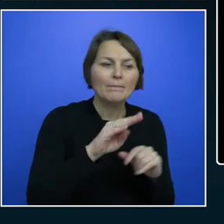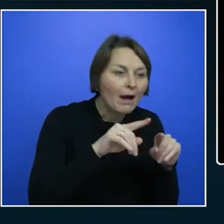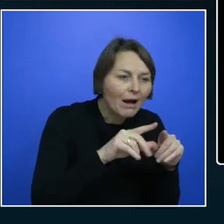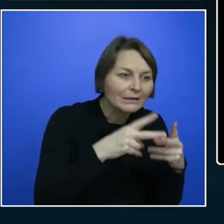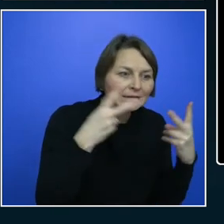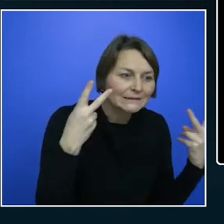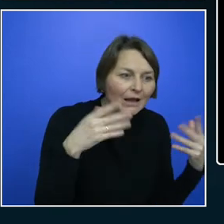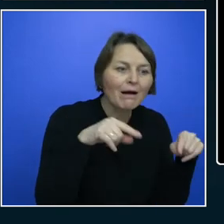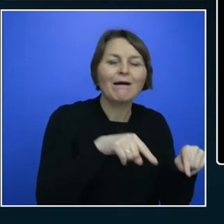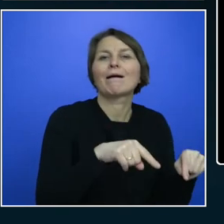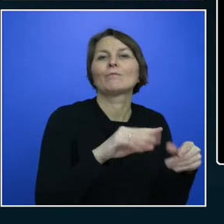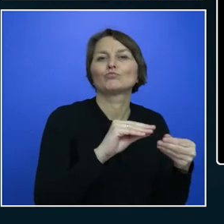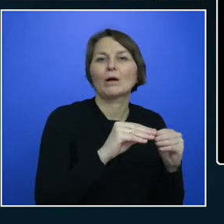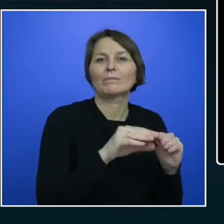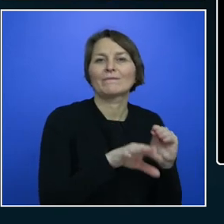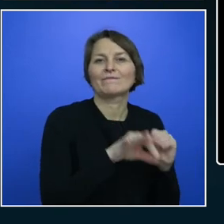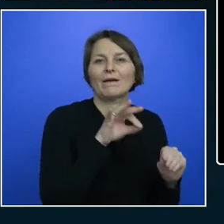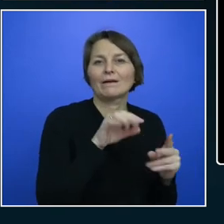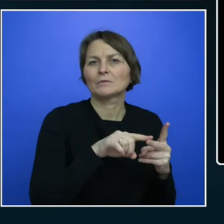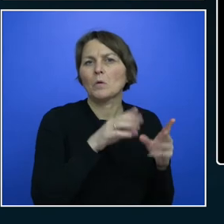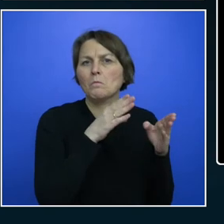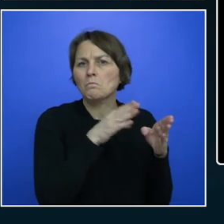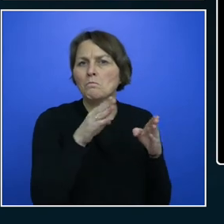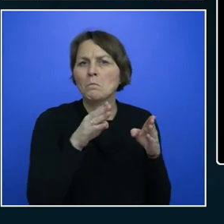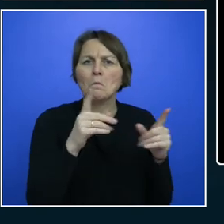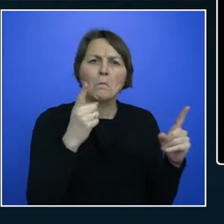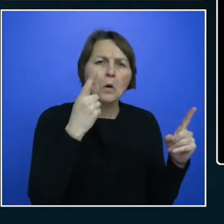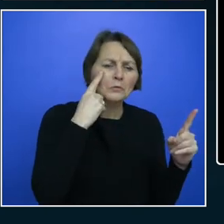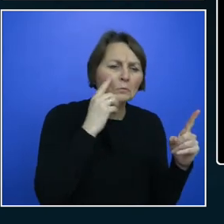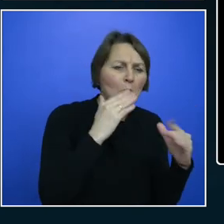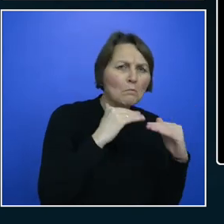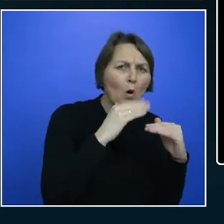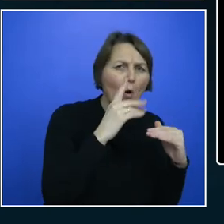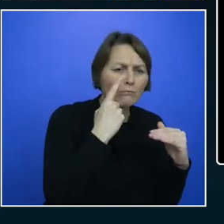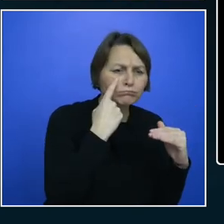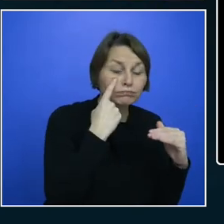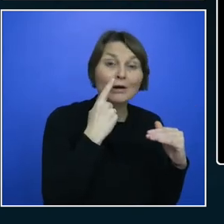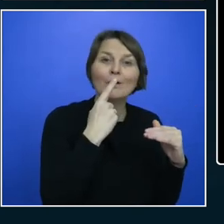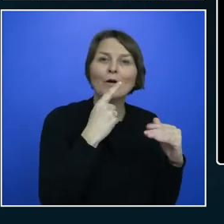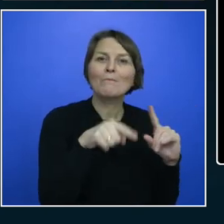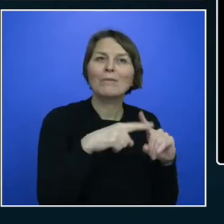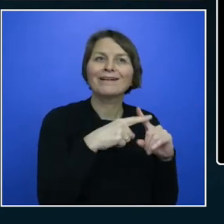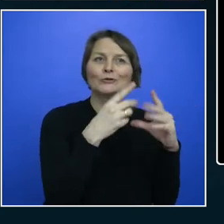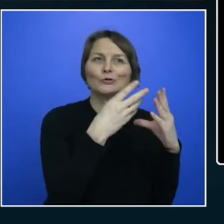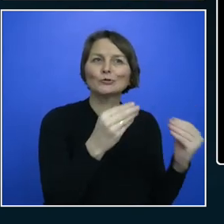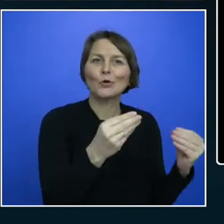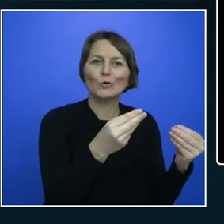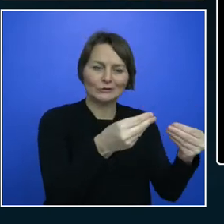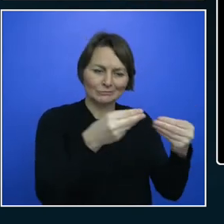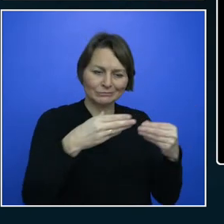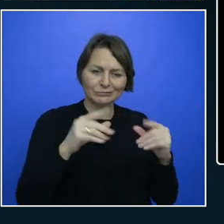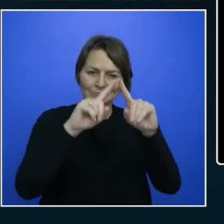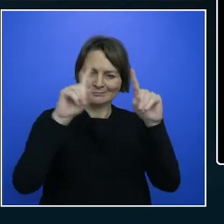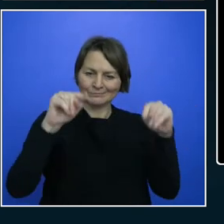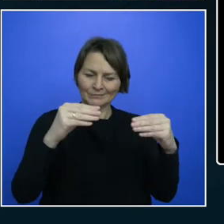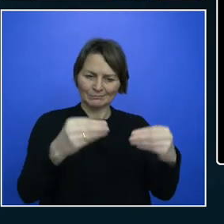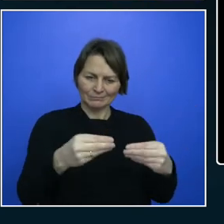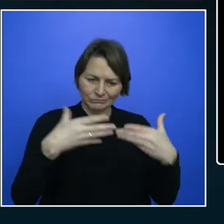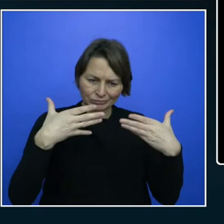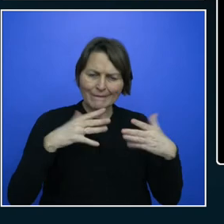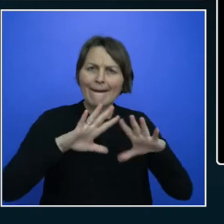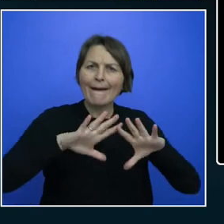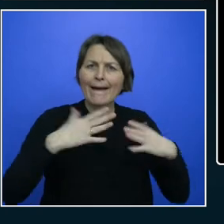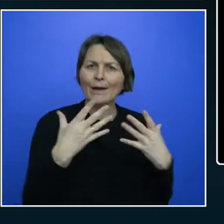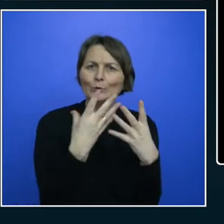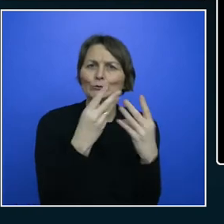inspect any of the items there. And it will give me the solution to change it. You can see there, fix one of the problems, inspect the HTML, copy the failure detail.